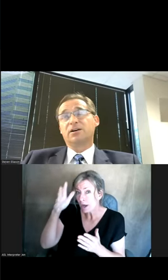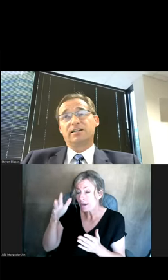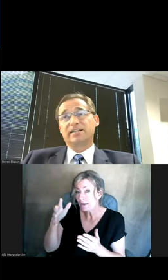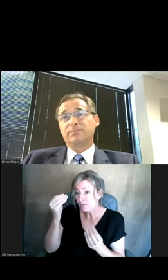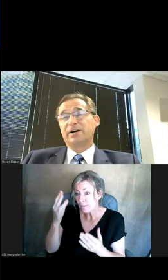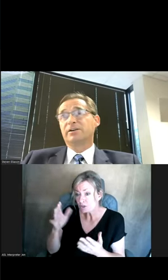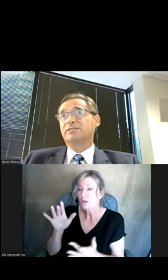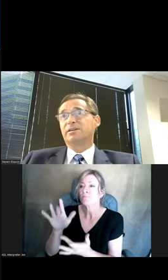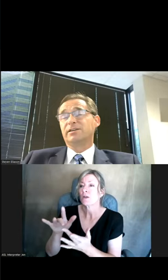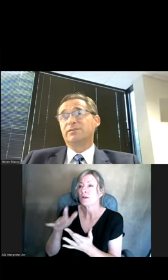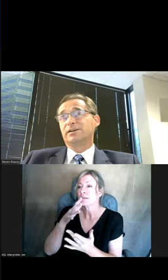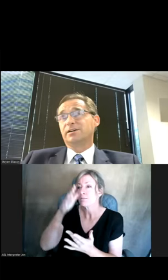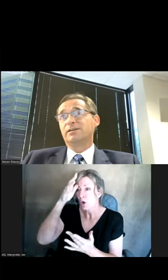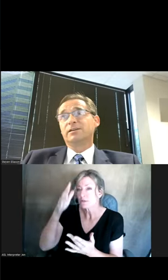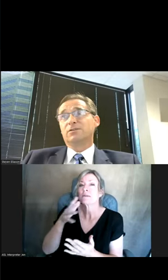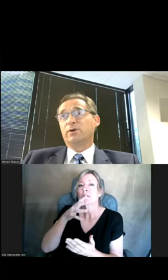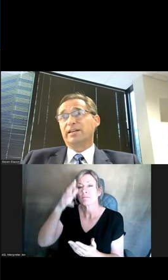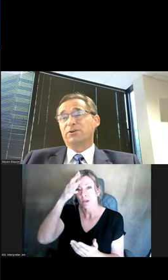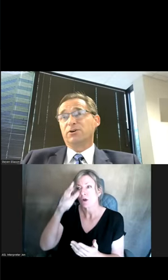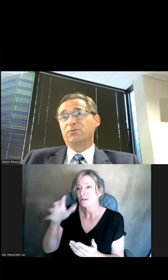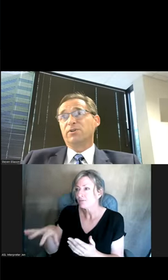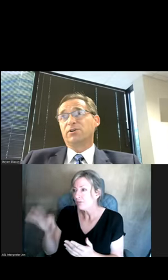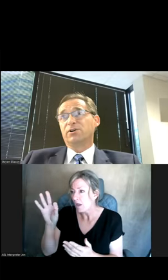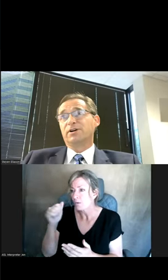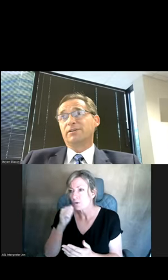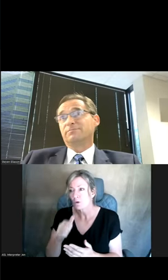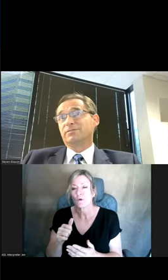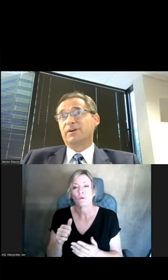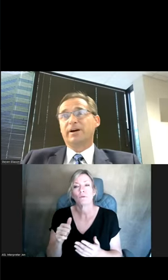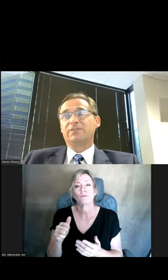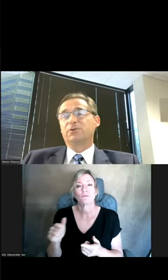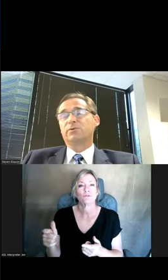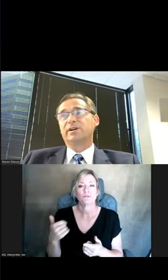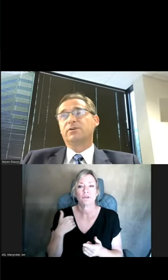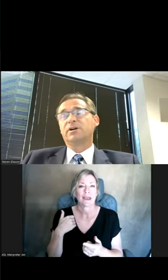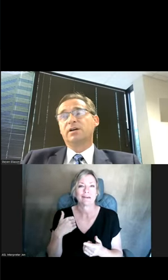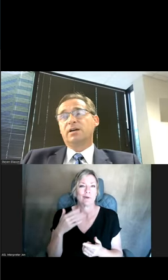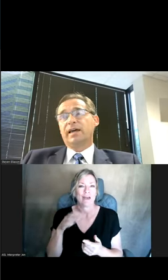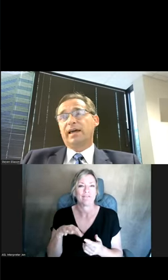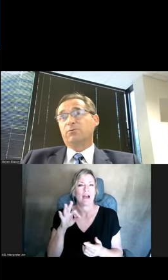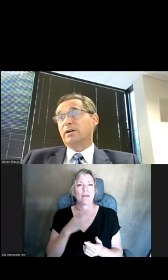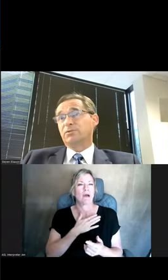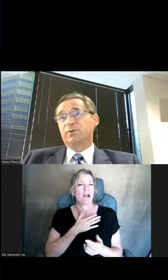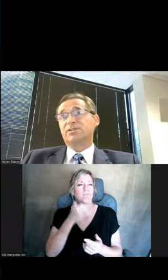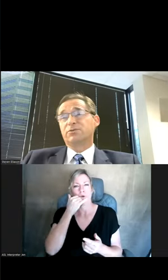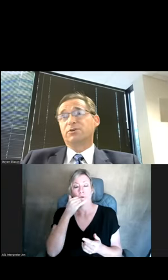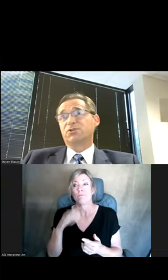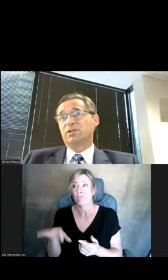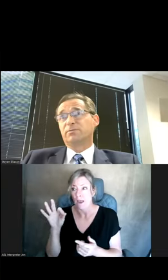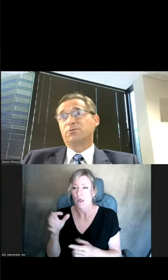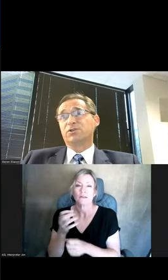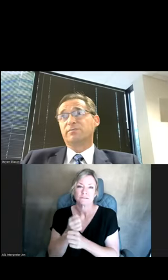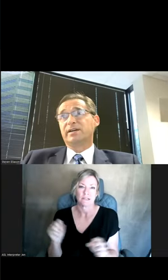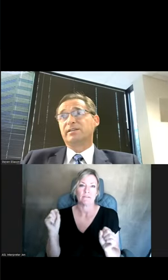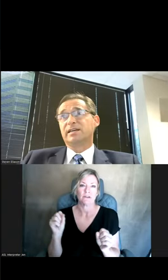contacted the parents. They located her with her, you know, find my iPhone or whatever, and were able to rescue her